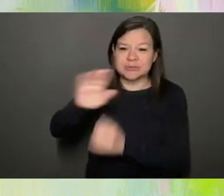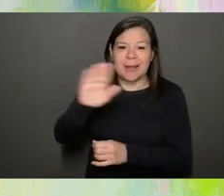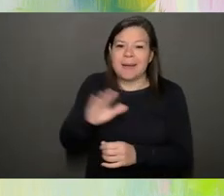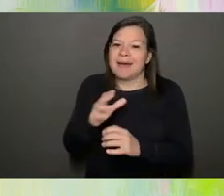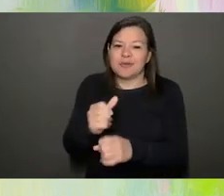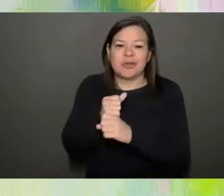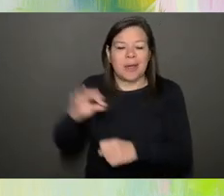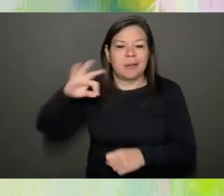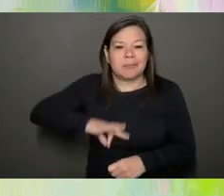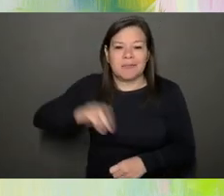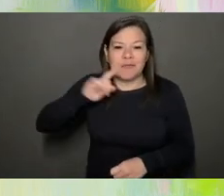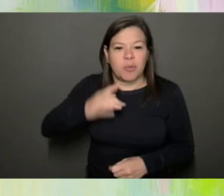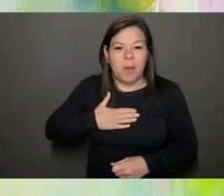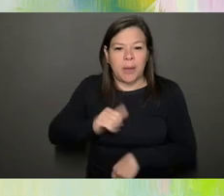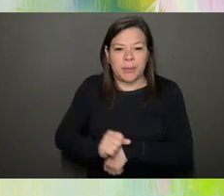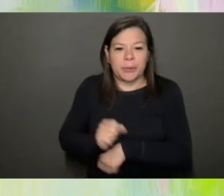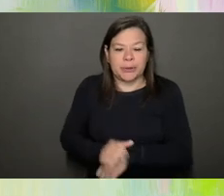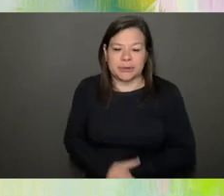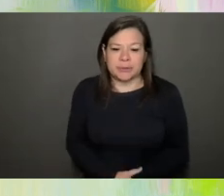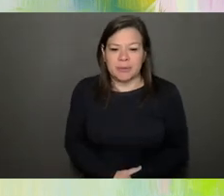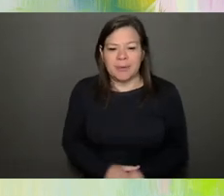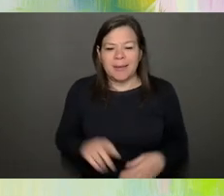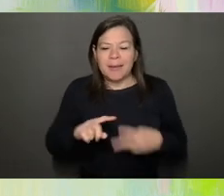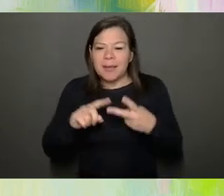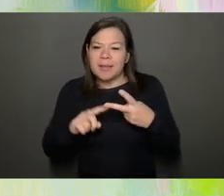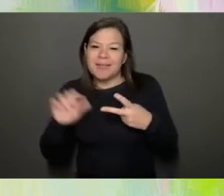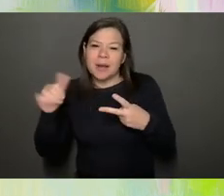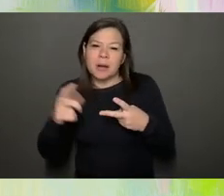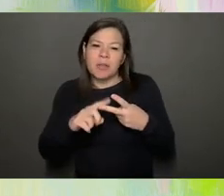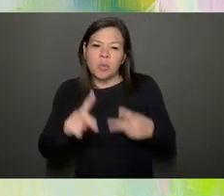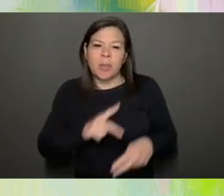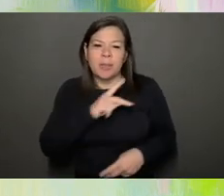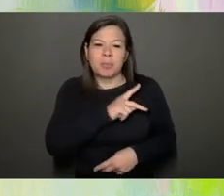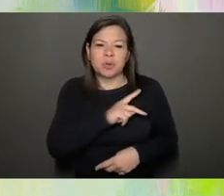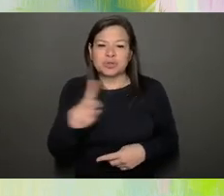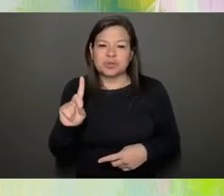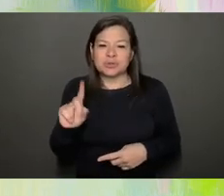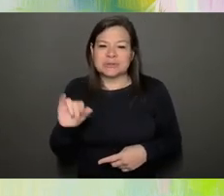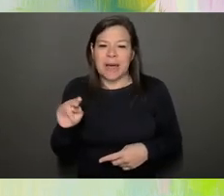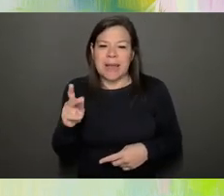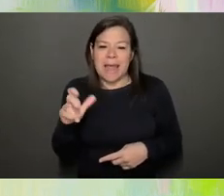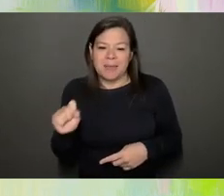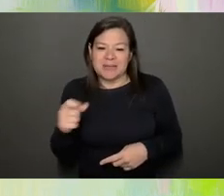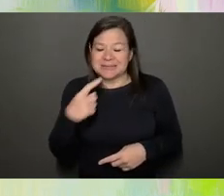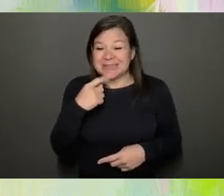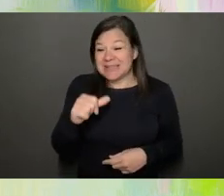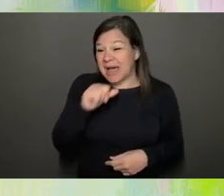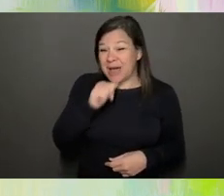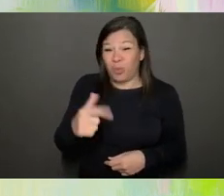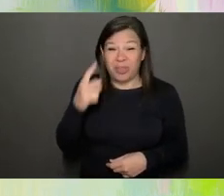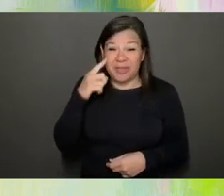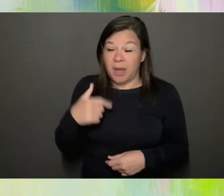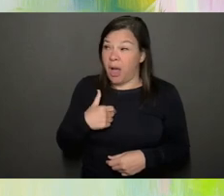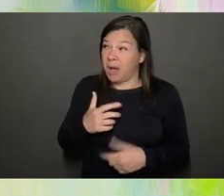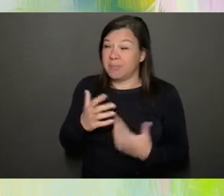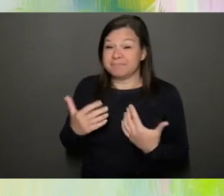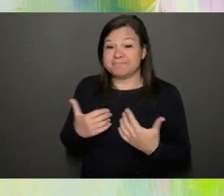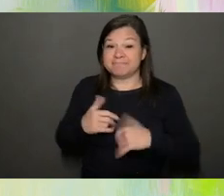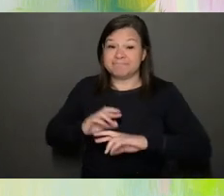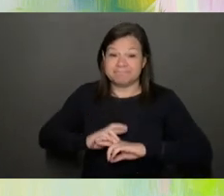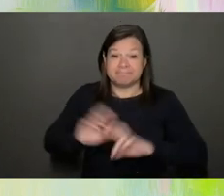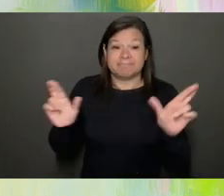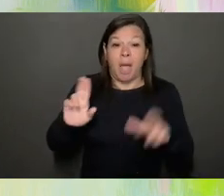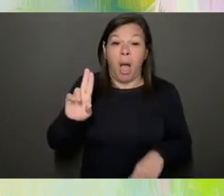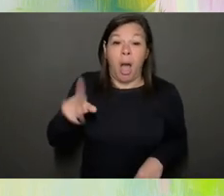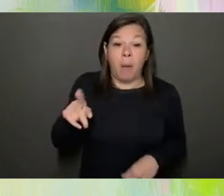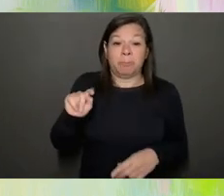one. And I think there's another one about kind of the personal dynamics. Like, I'm not sure I'm up to the job. So how do you think about sort of the personal and